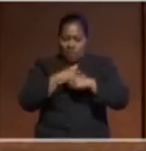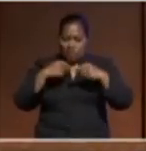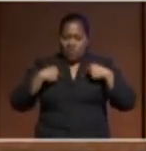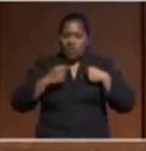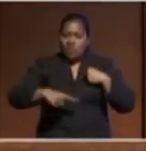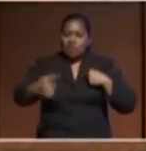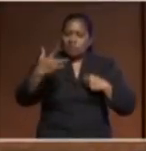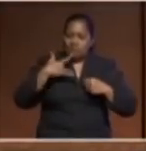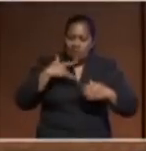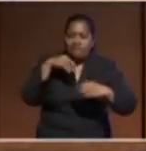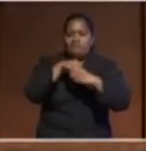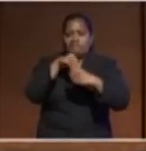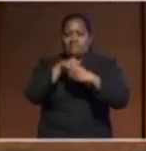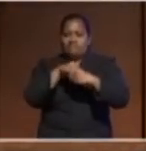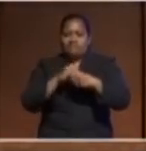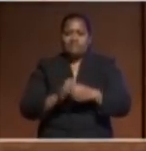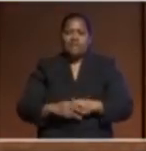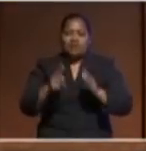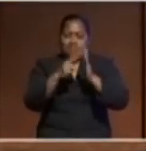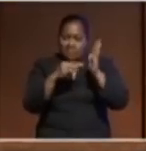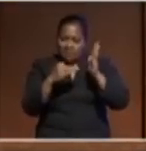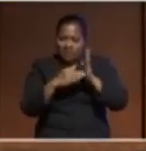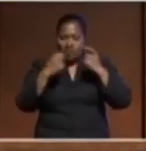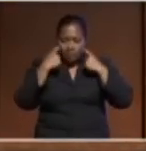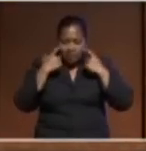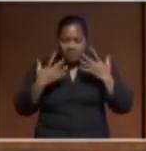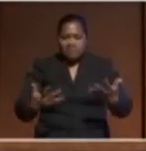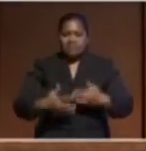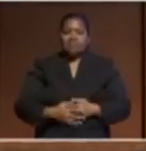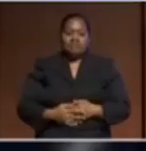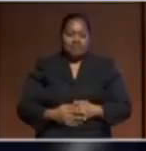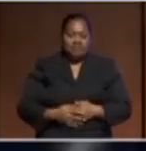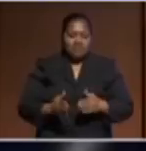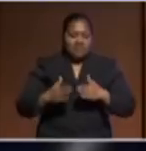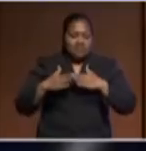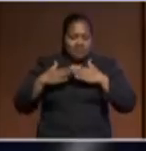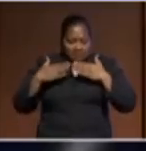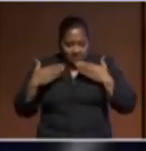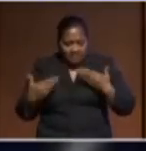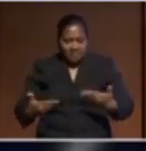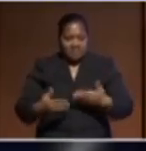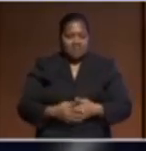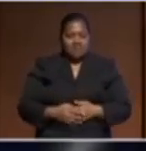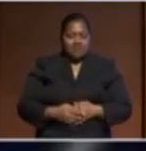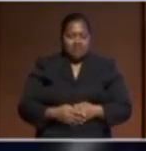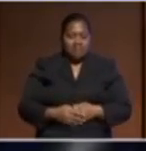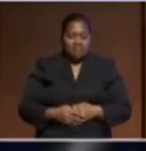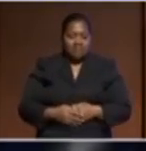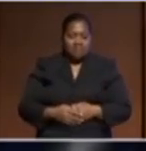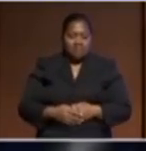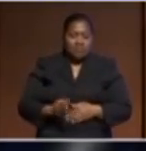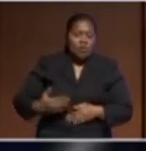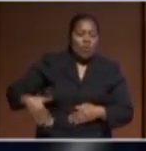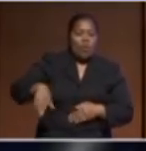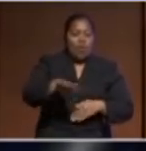that in everything that we do. We are just now embarking on a place where all our